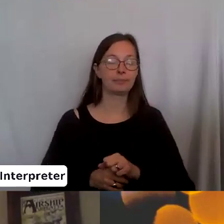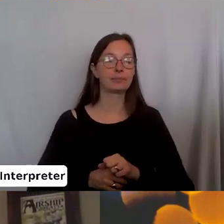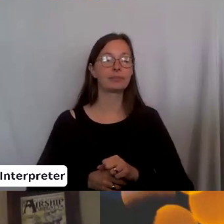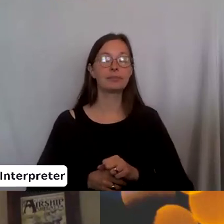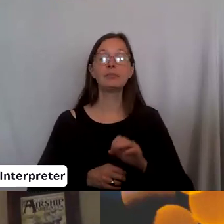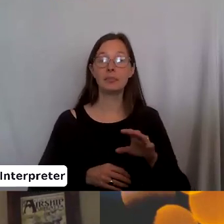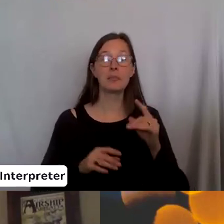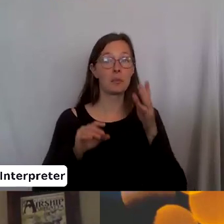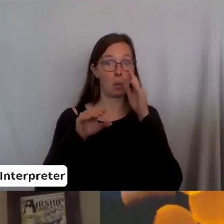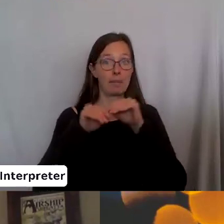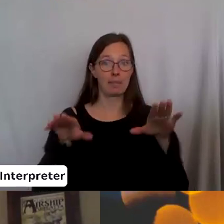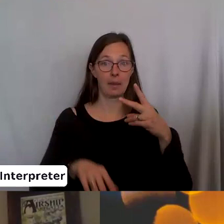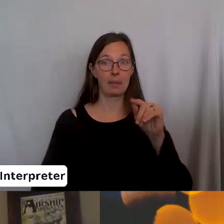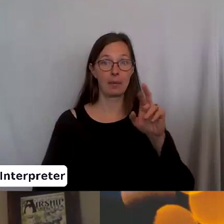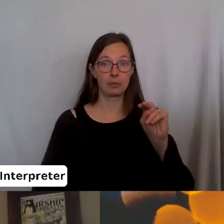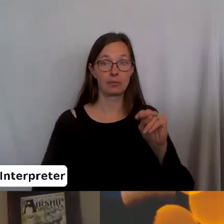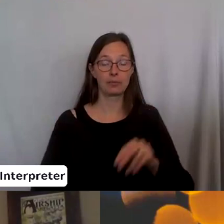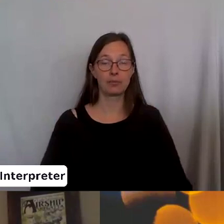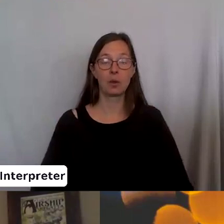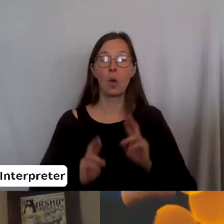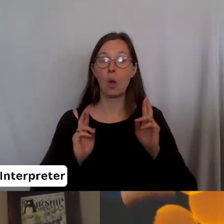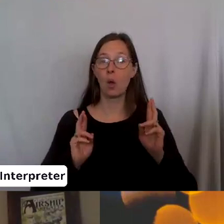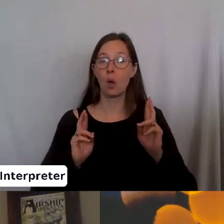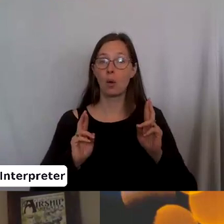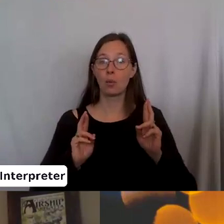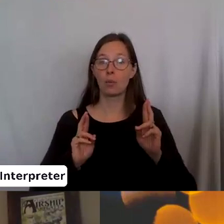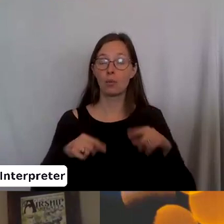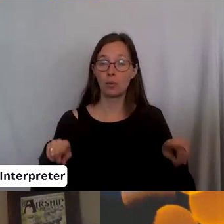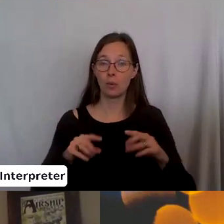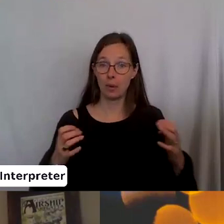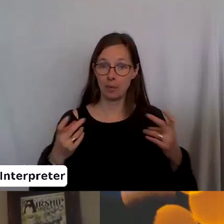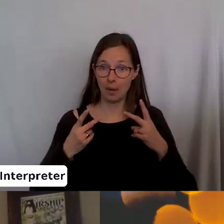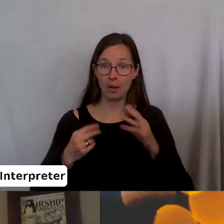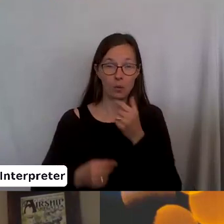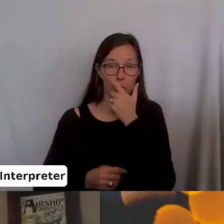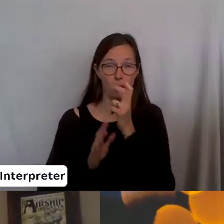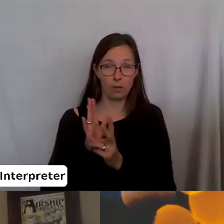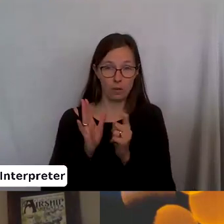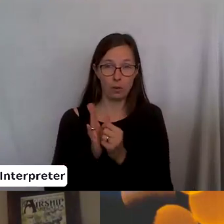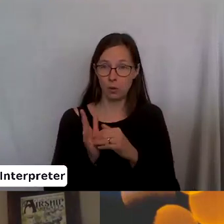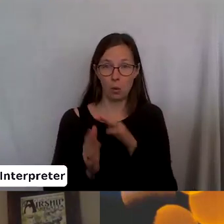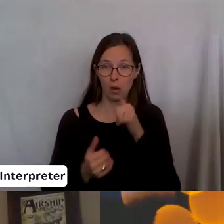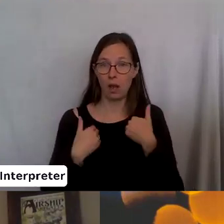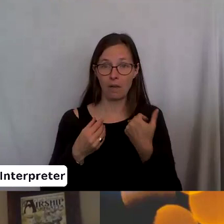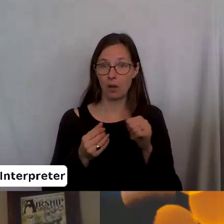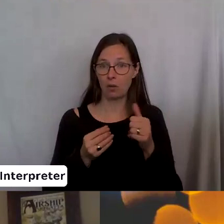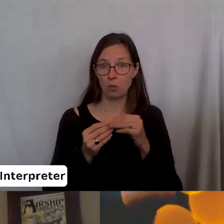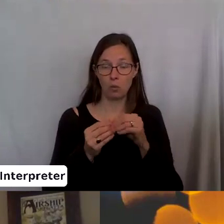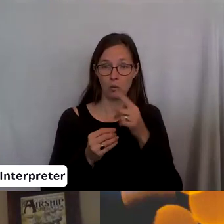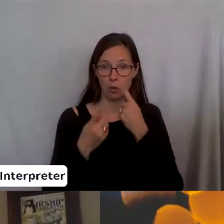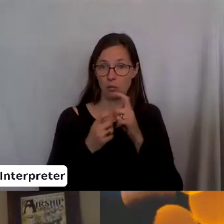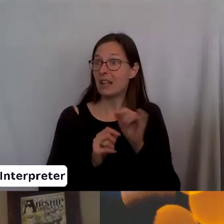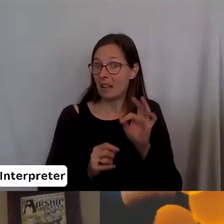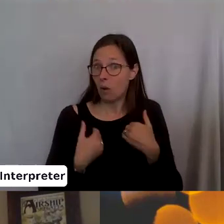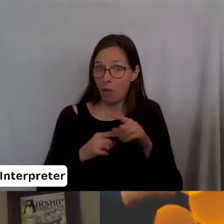come, um, hopefully that if you come back and watch the video, you won't have any more questions. And if you do, that's okay. We'll go over them